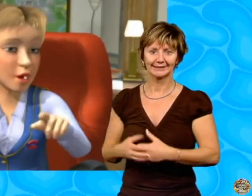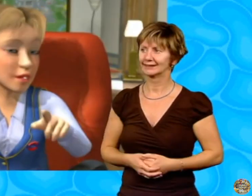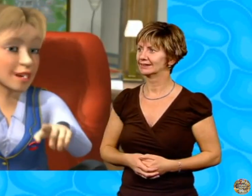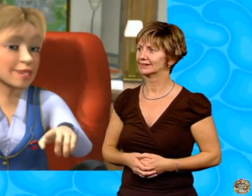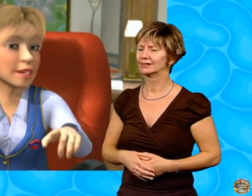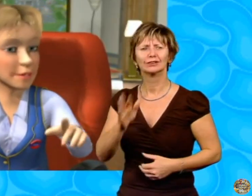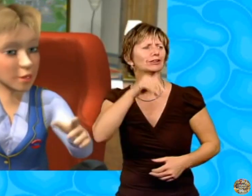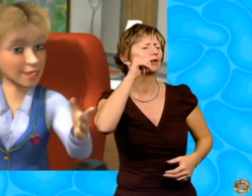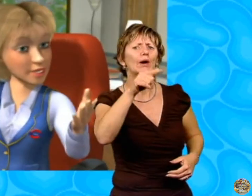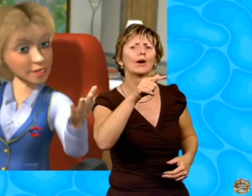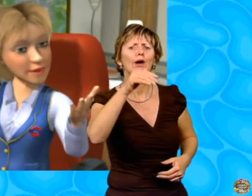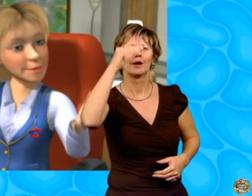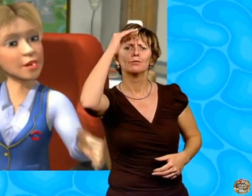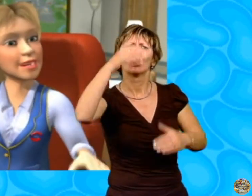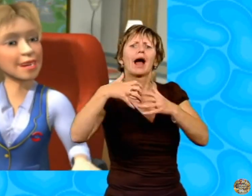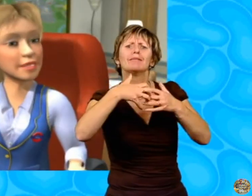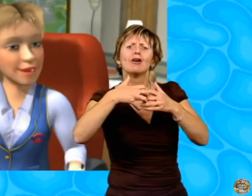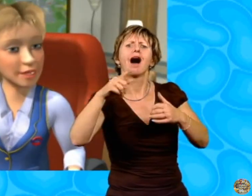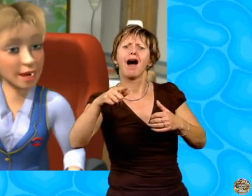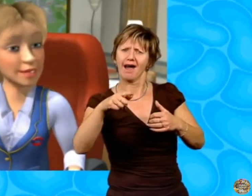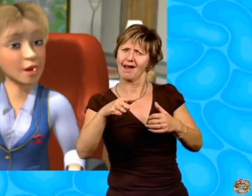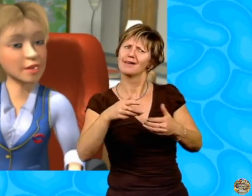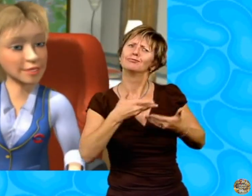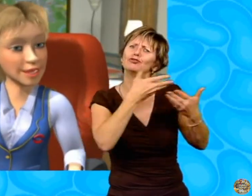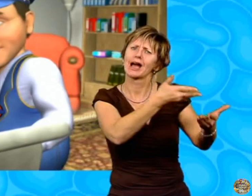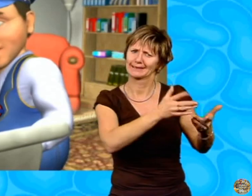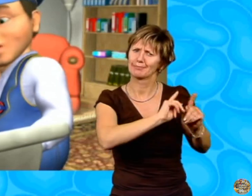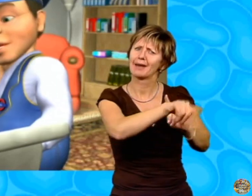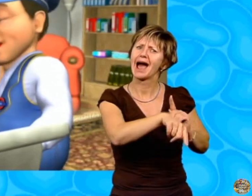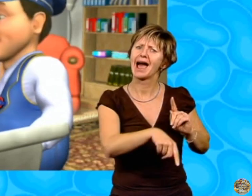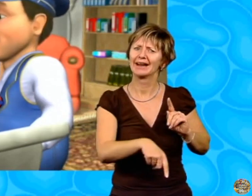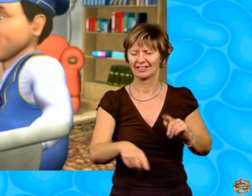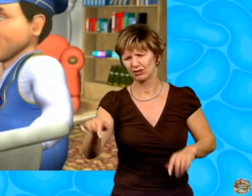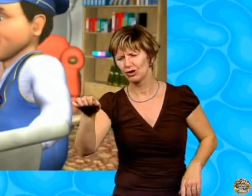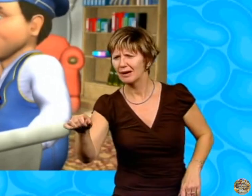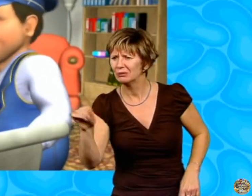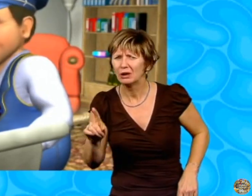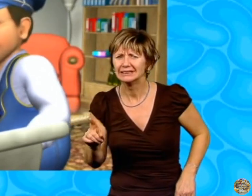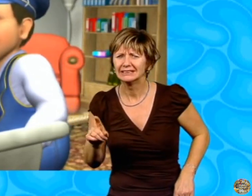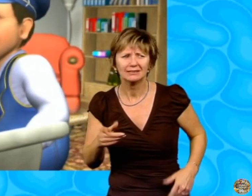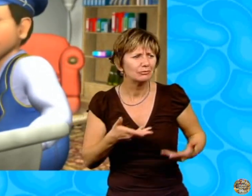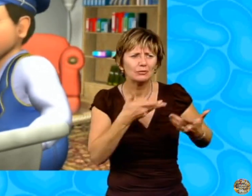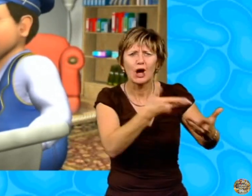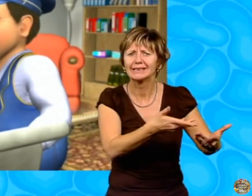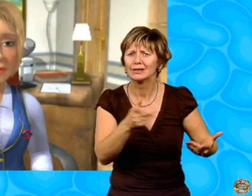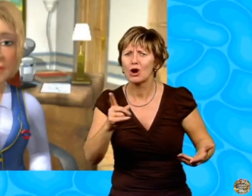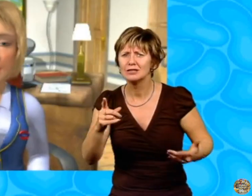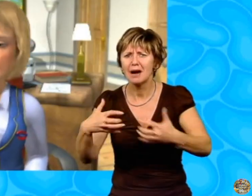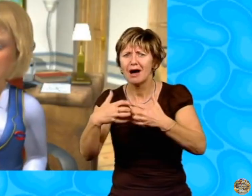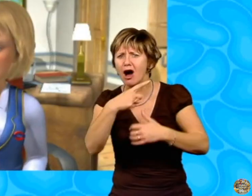You know, Ernie, we should give Brooklyn a gift in return. You're right, Millie. But what?